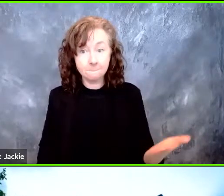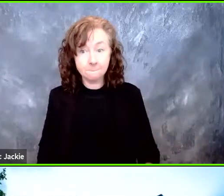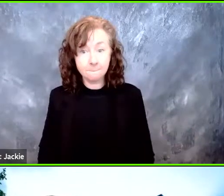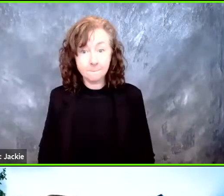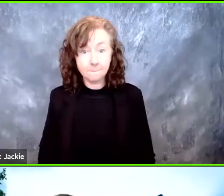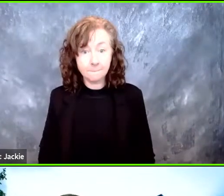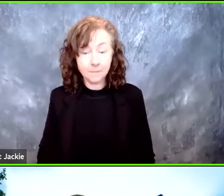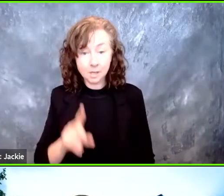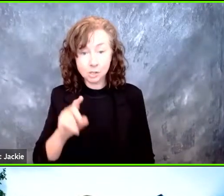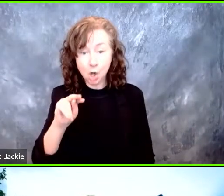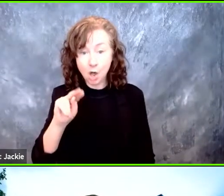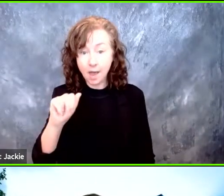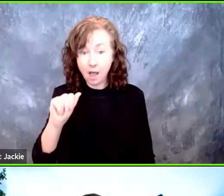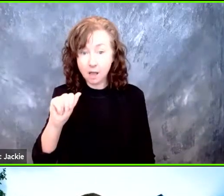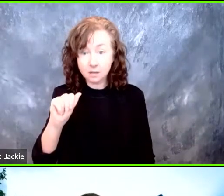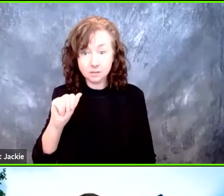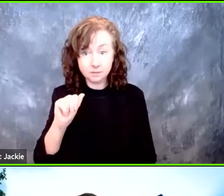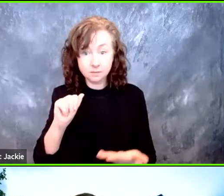Donna DeSanto?